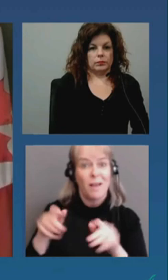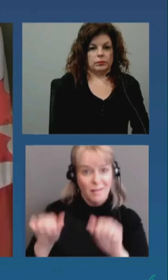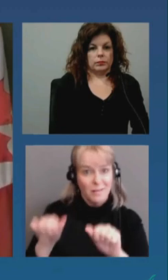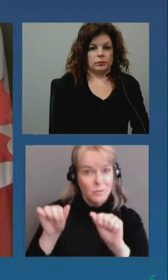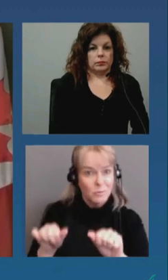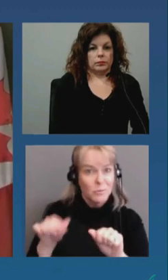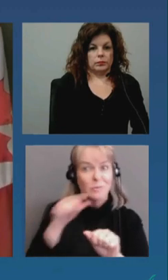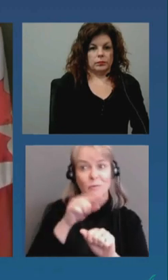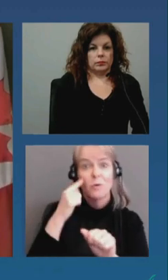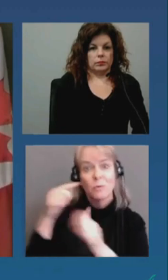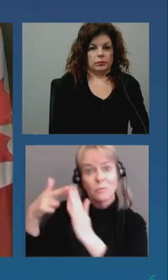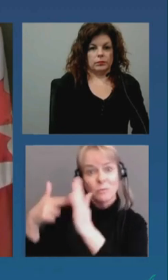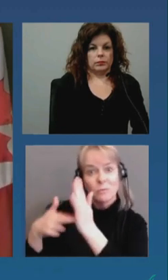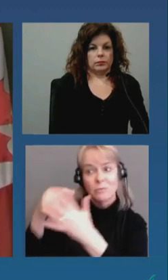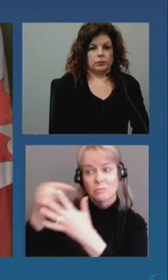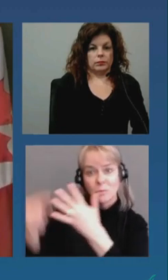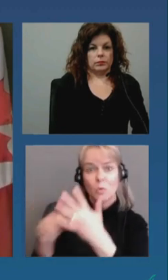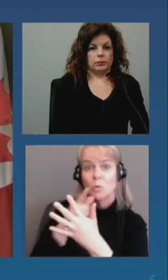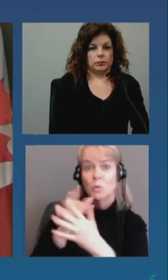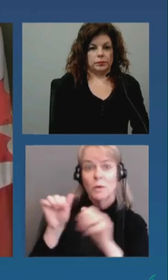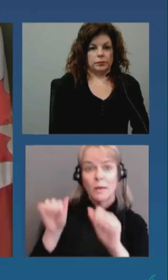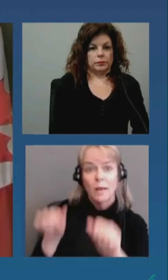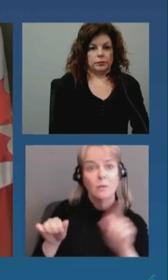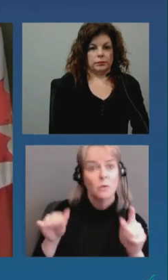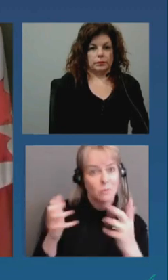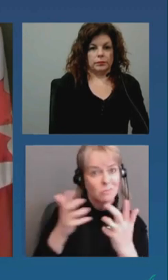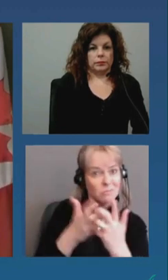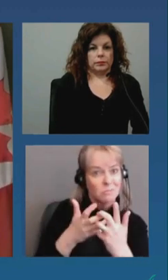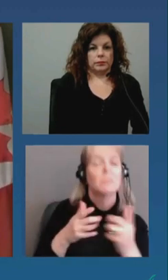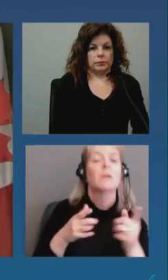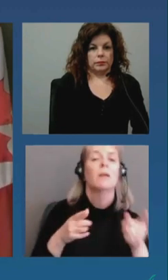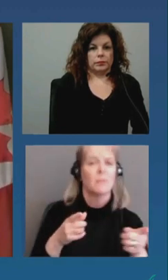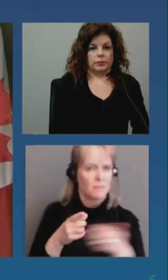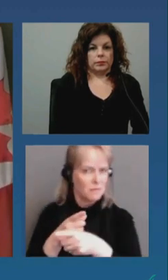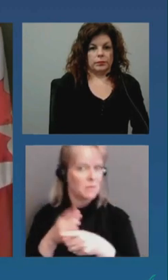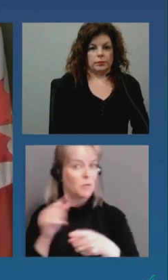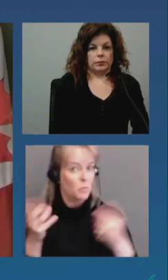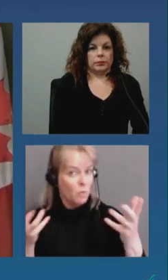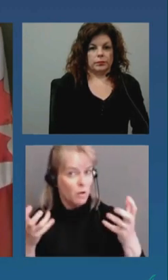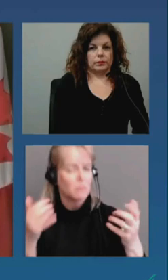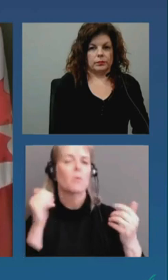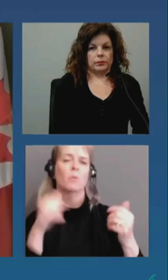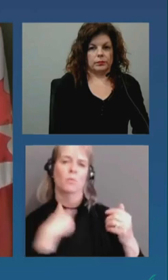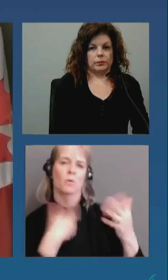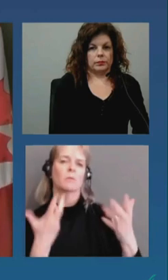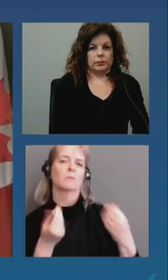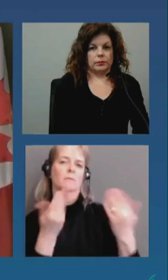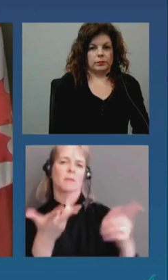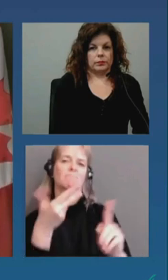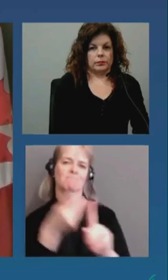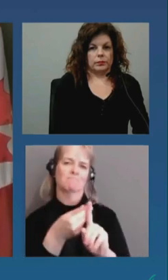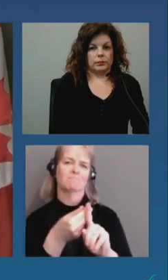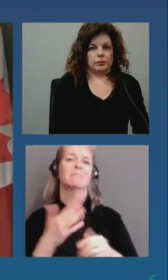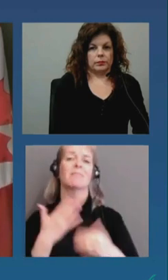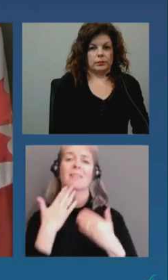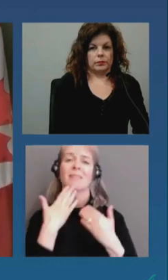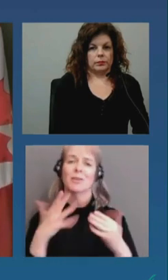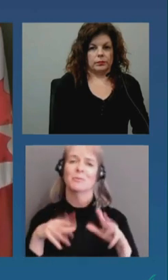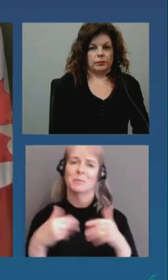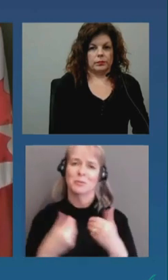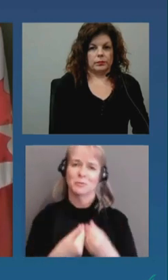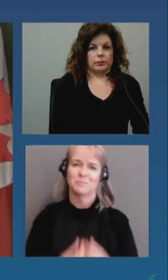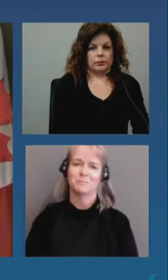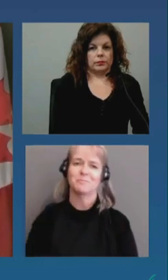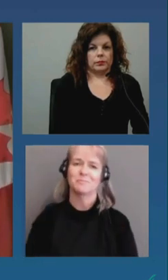i want to thank you very much thank you thank you very much mr dimonte my